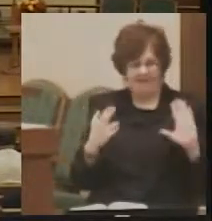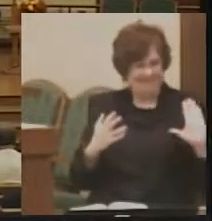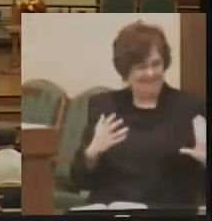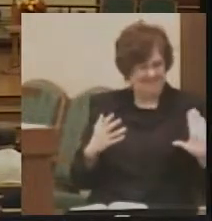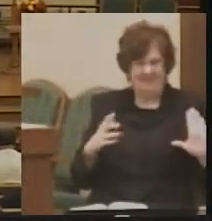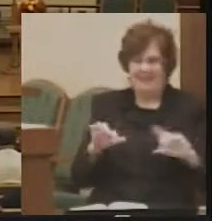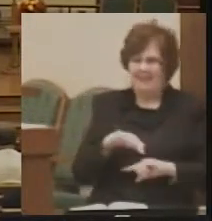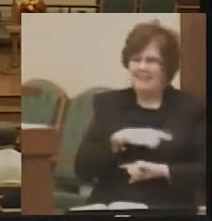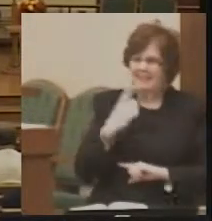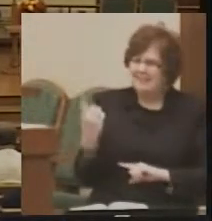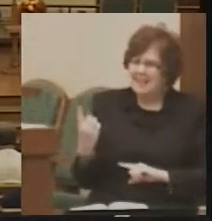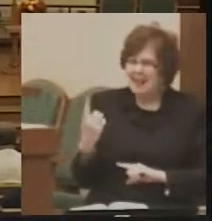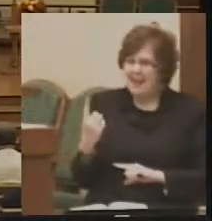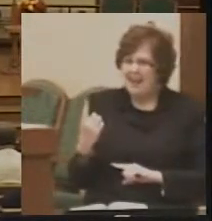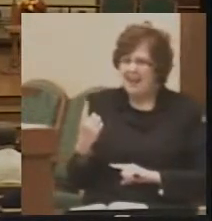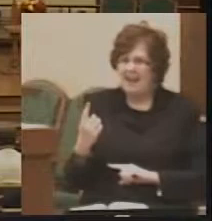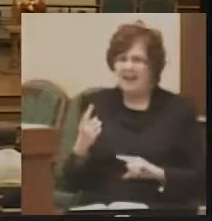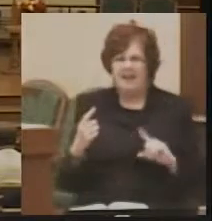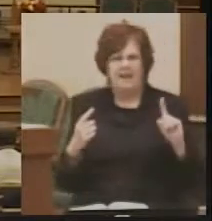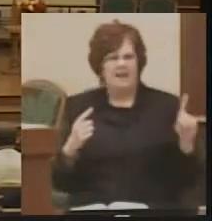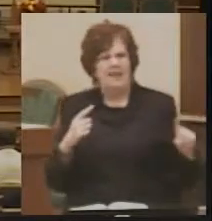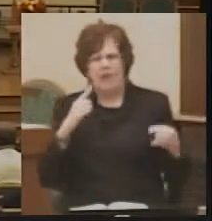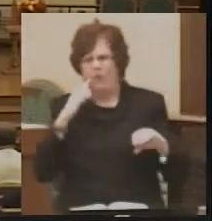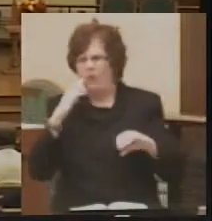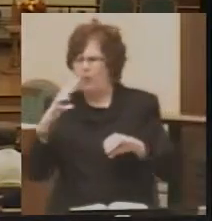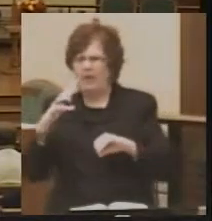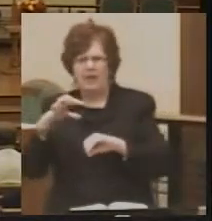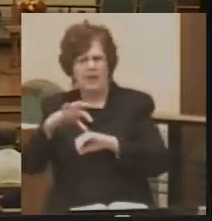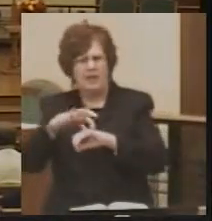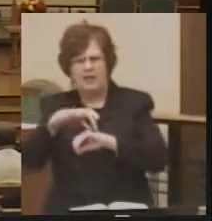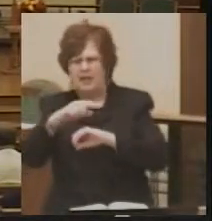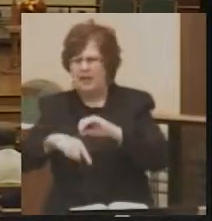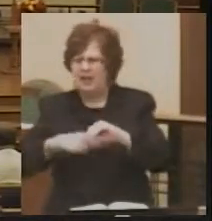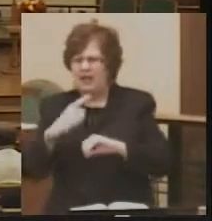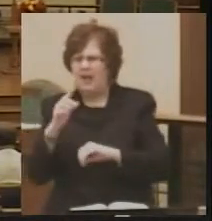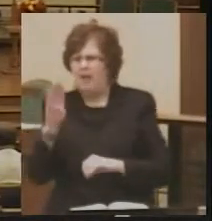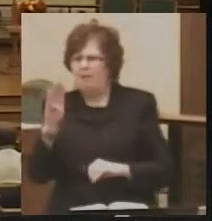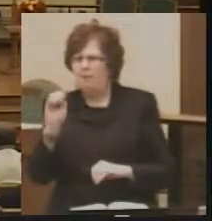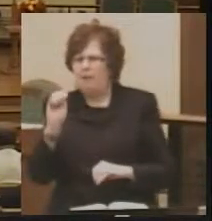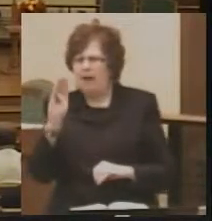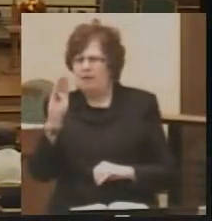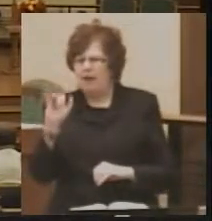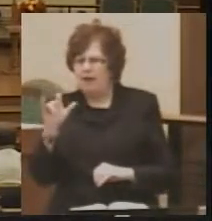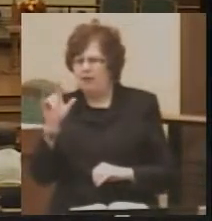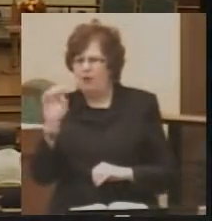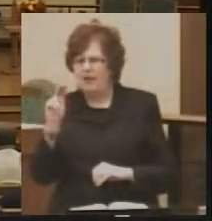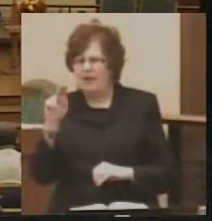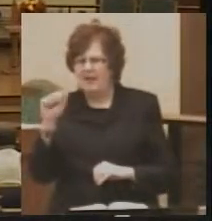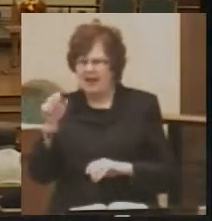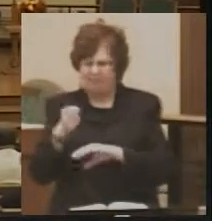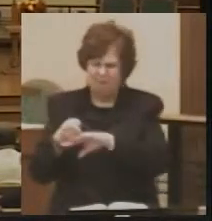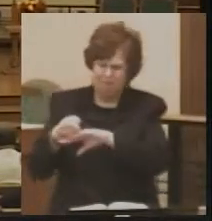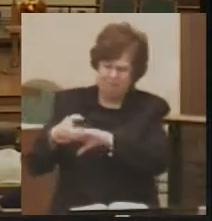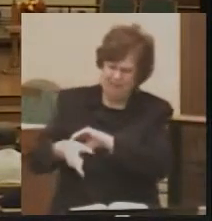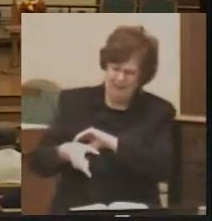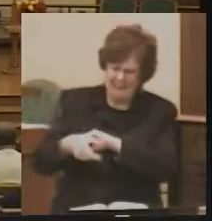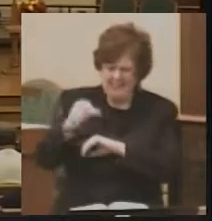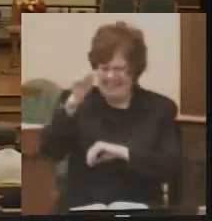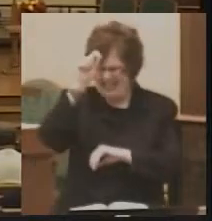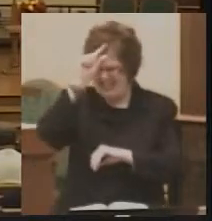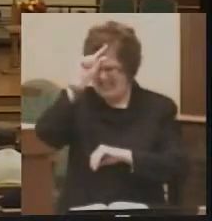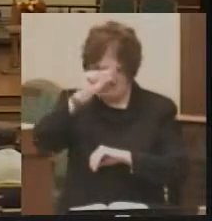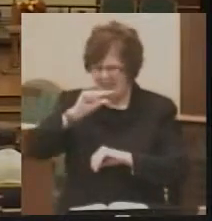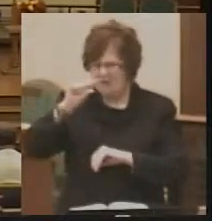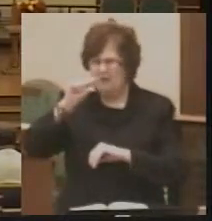they had just gone through a seismic global event. Babylonia had defeated Egypt in battle, forcing Egypt to